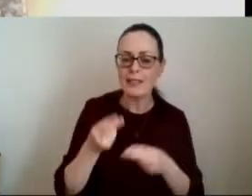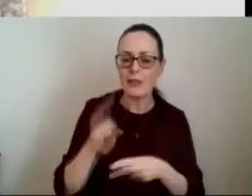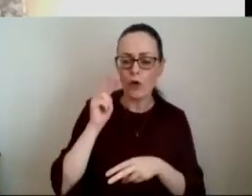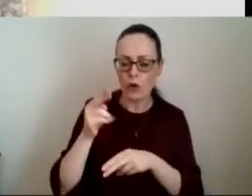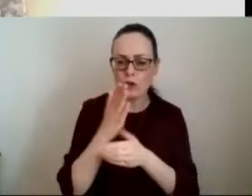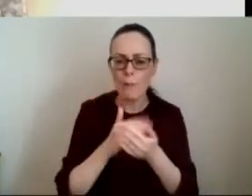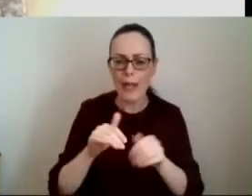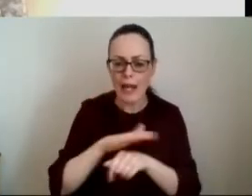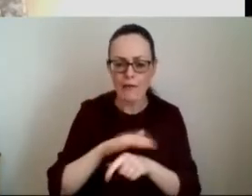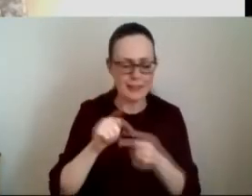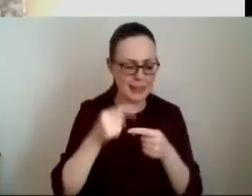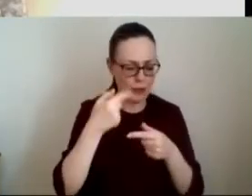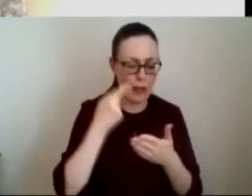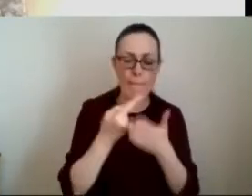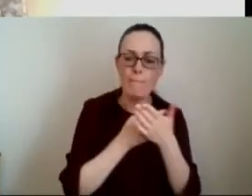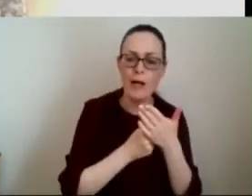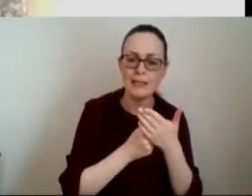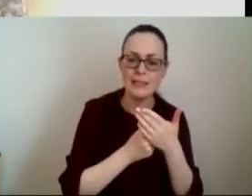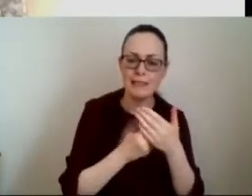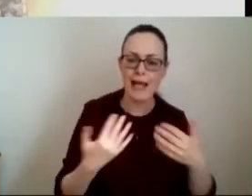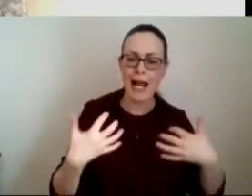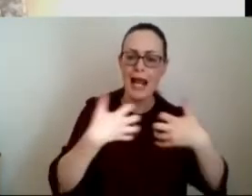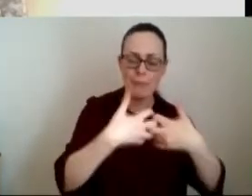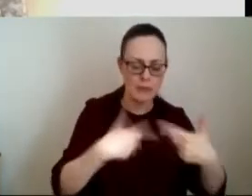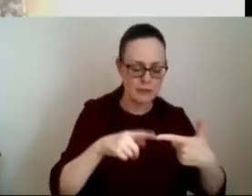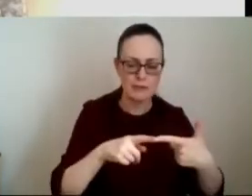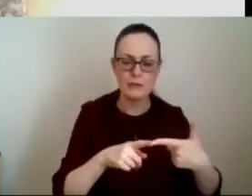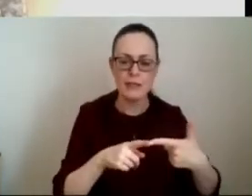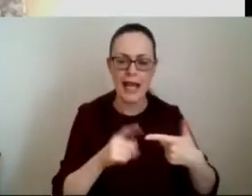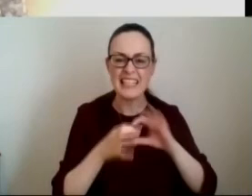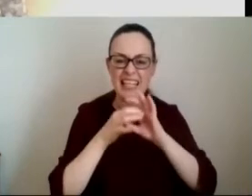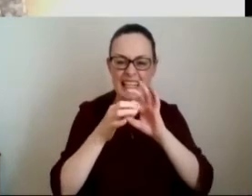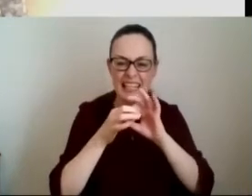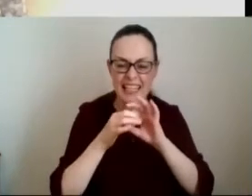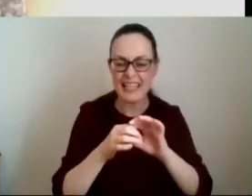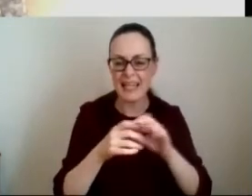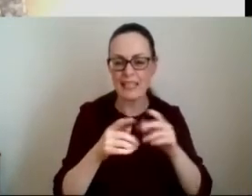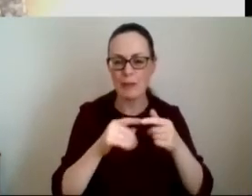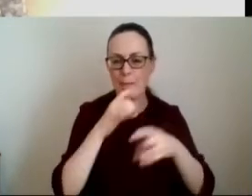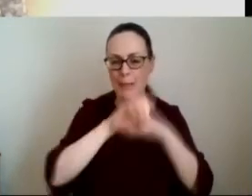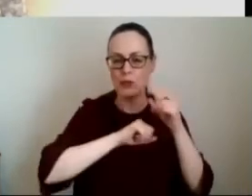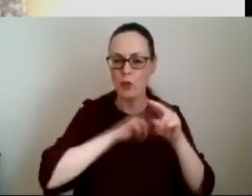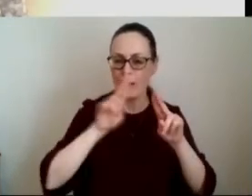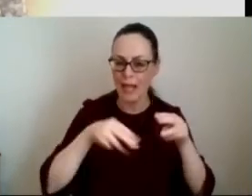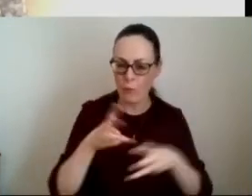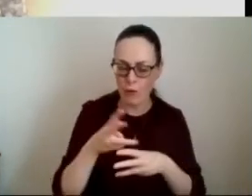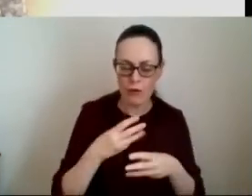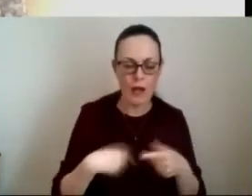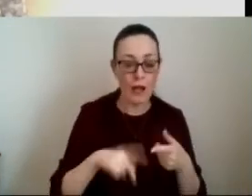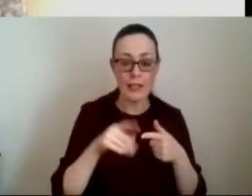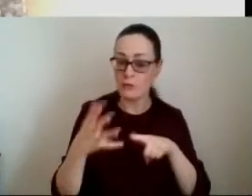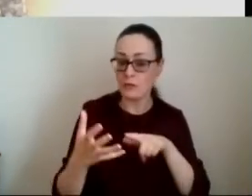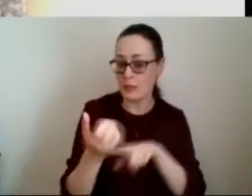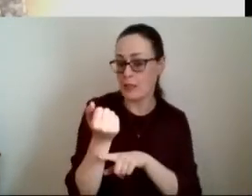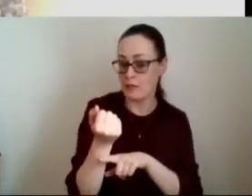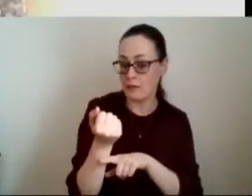degree of policy alignment there's a piece about clinical leadership being aligned and engagement at that level to make sure that that can work and that has been a success factor